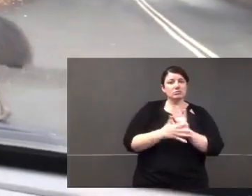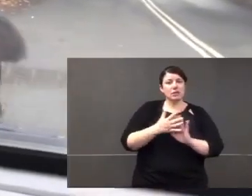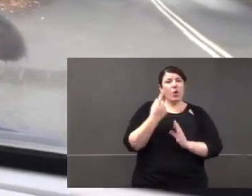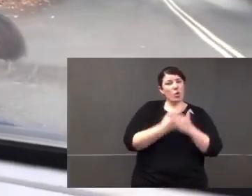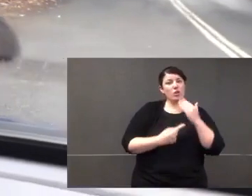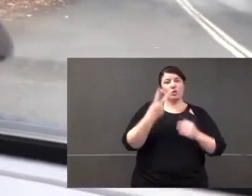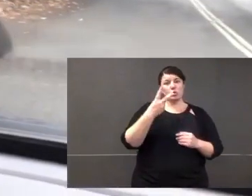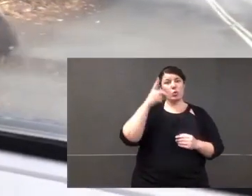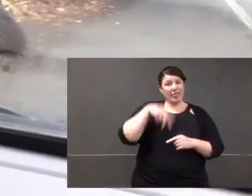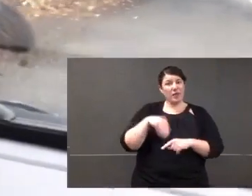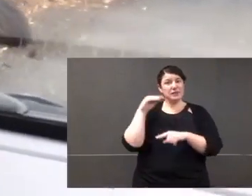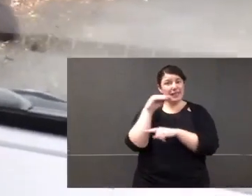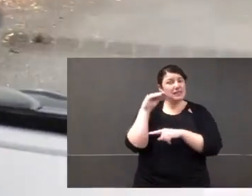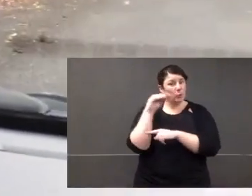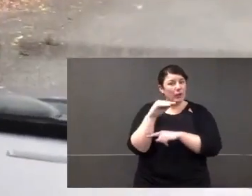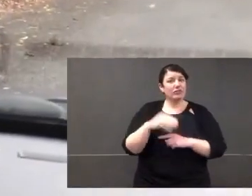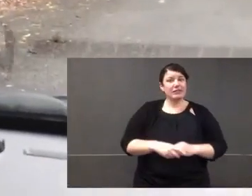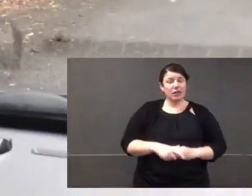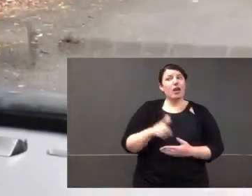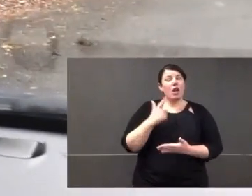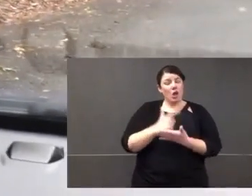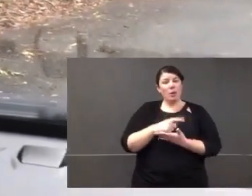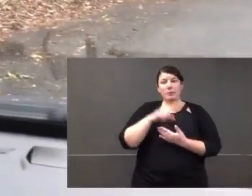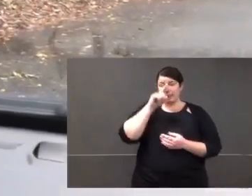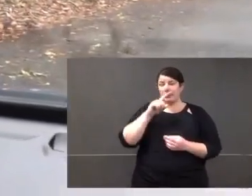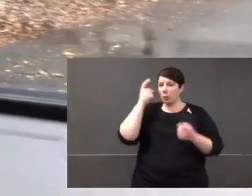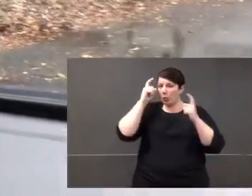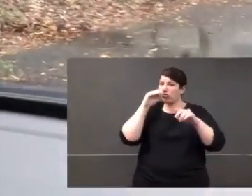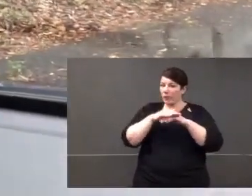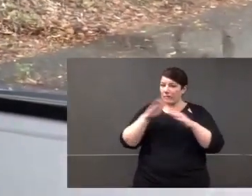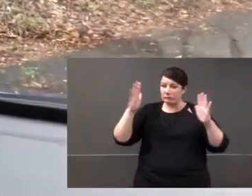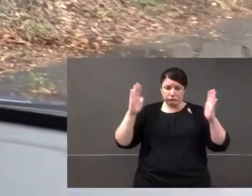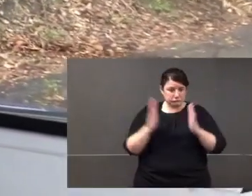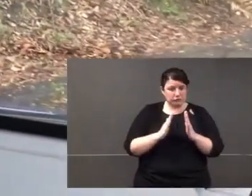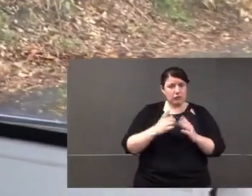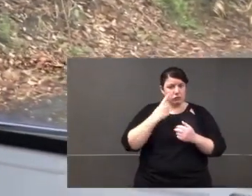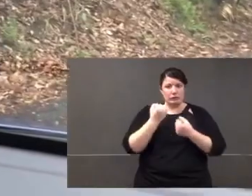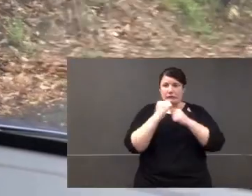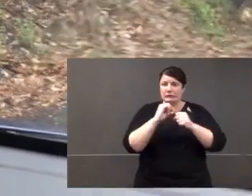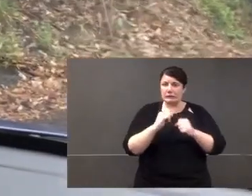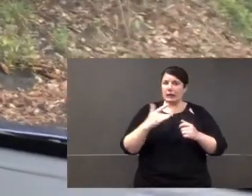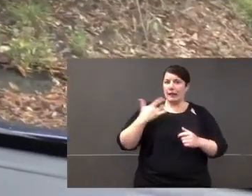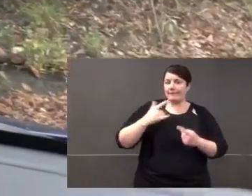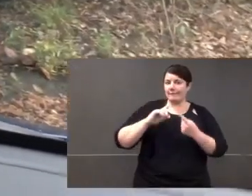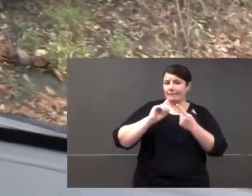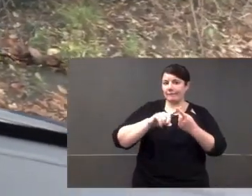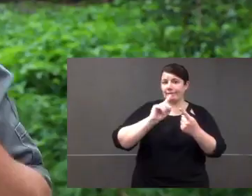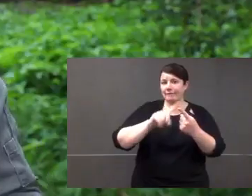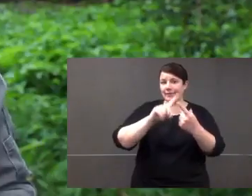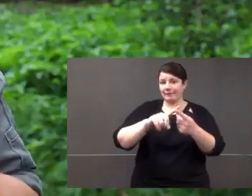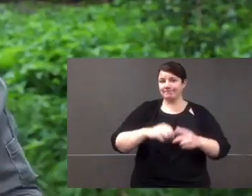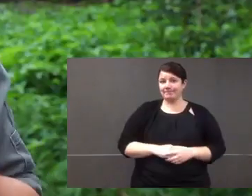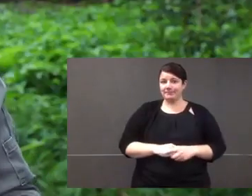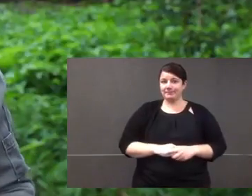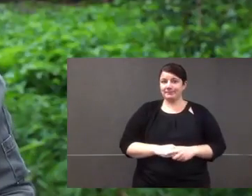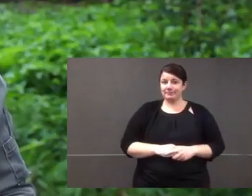go past suburbia where there's dogs. And so now we have 2,000 cassowaries. A lot of people care about them and a lot of people are working really hard